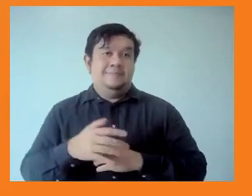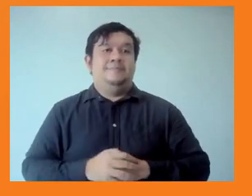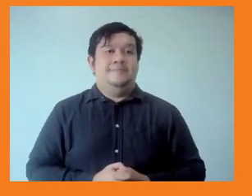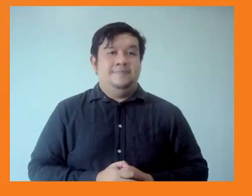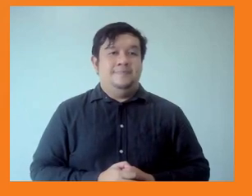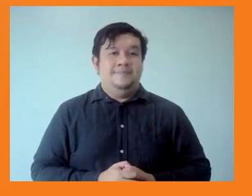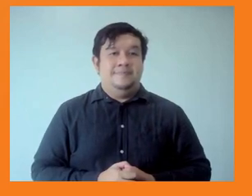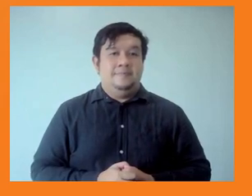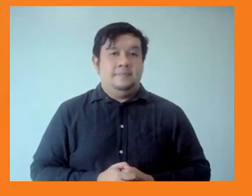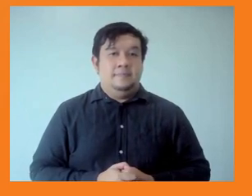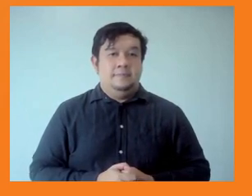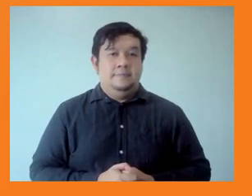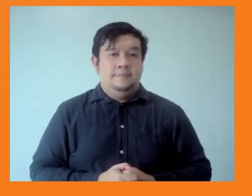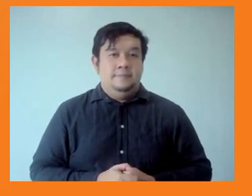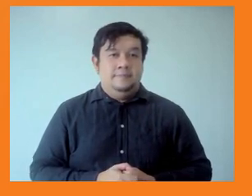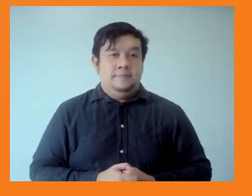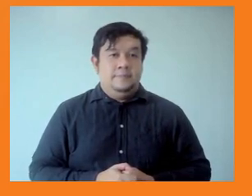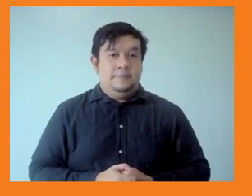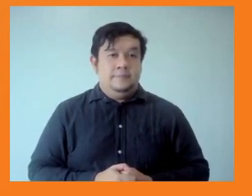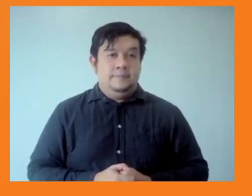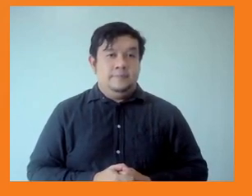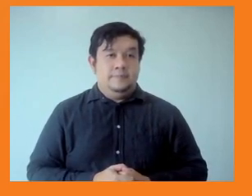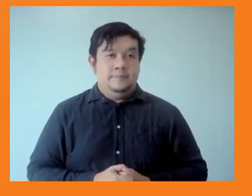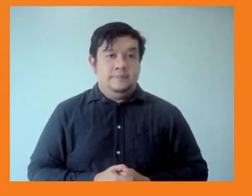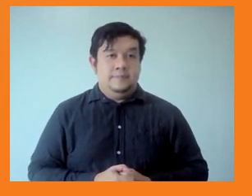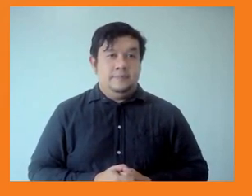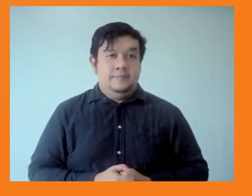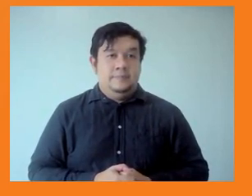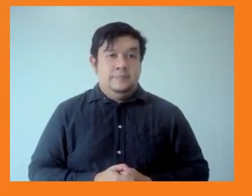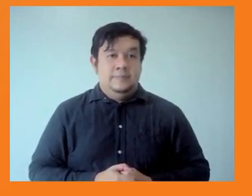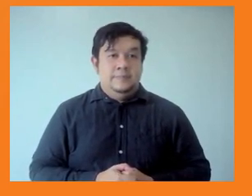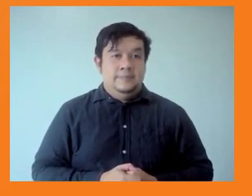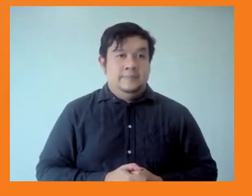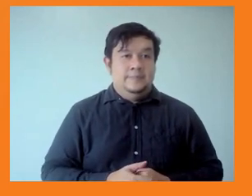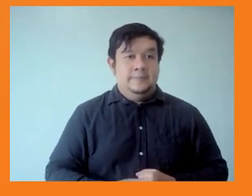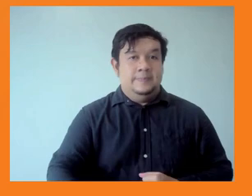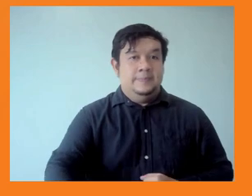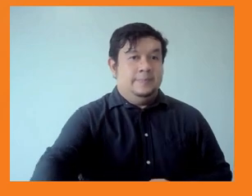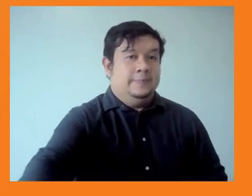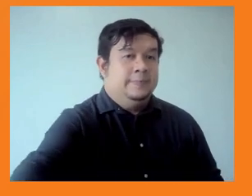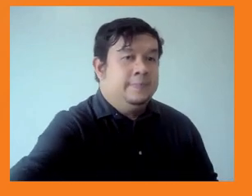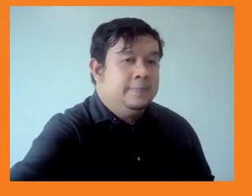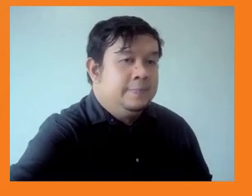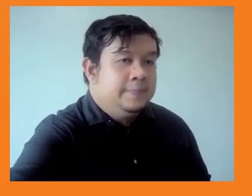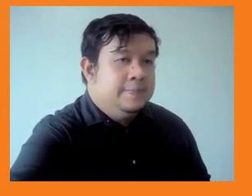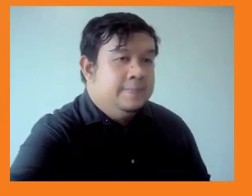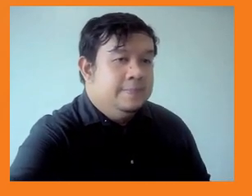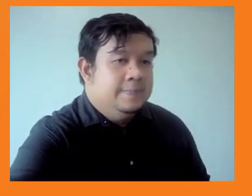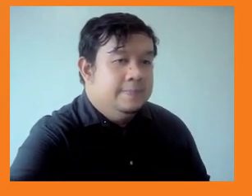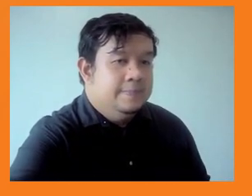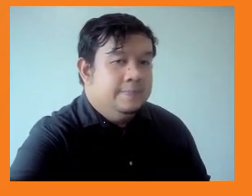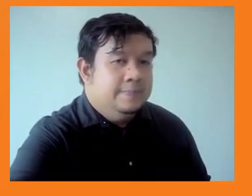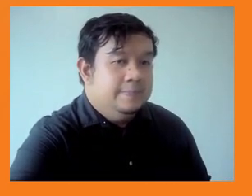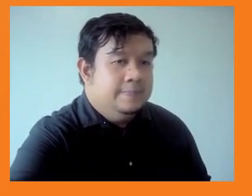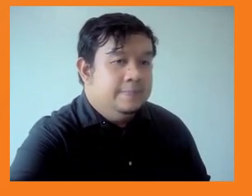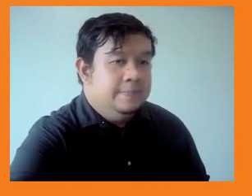So what are the alternatives, Mira, you asked about conventional measurements to things like growth and GDP? So